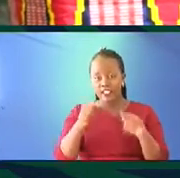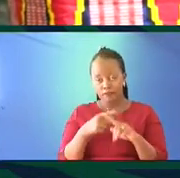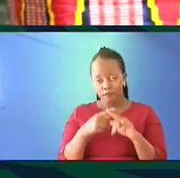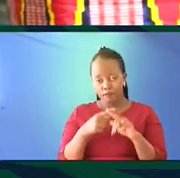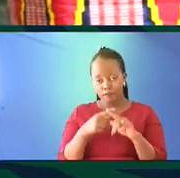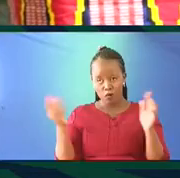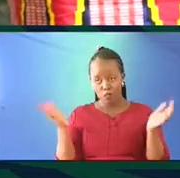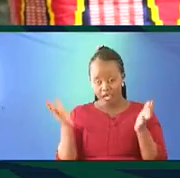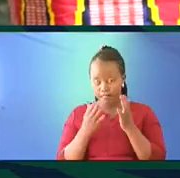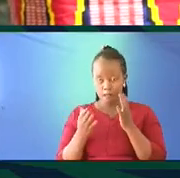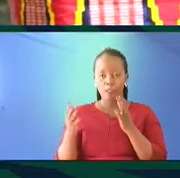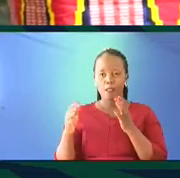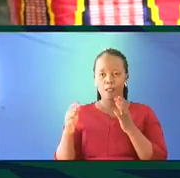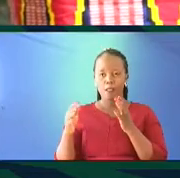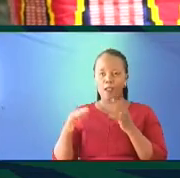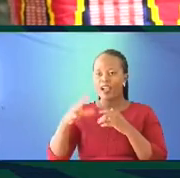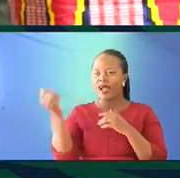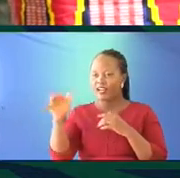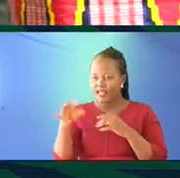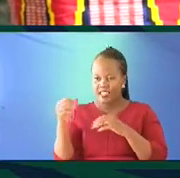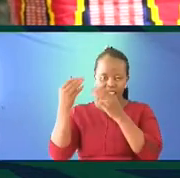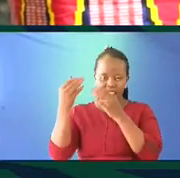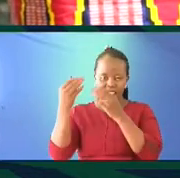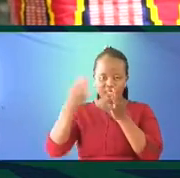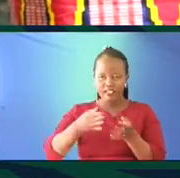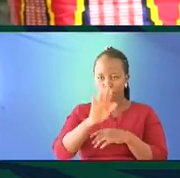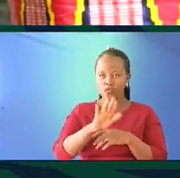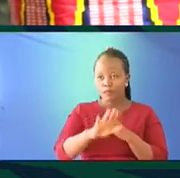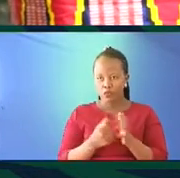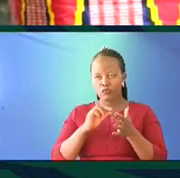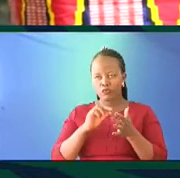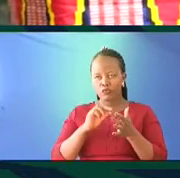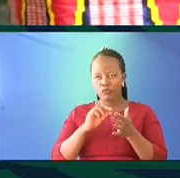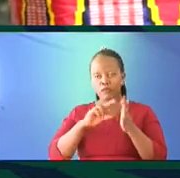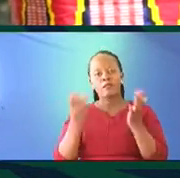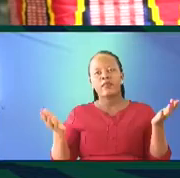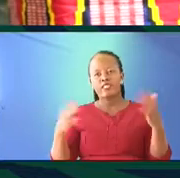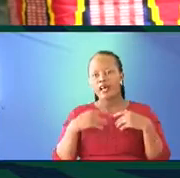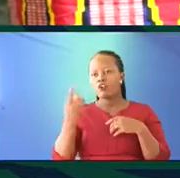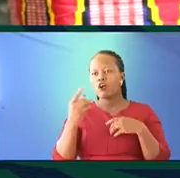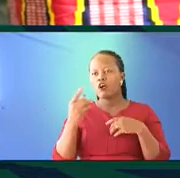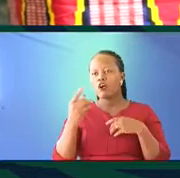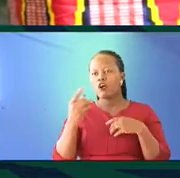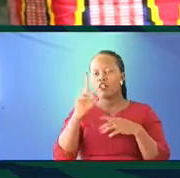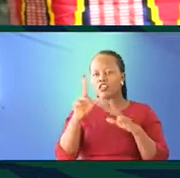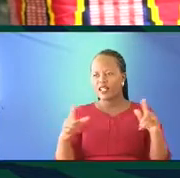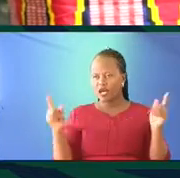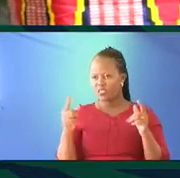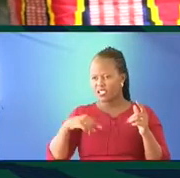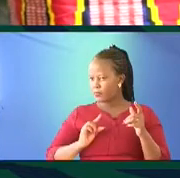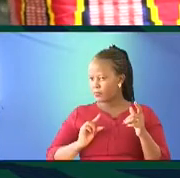monolithic backgrounds imposed upon themselves. It is not to say that there is only one language in Spain, for example.